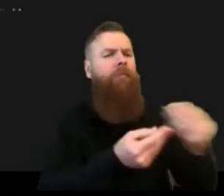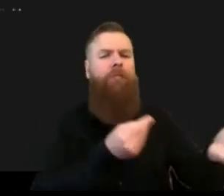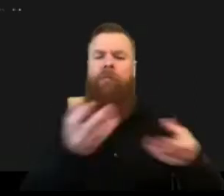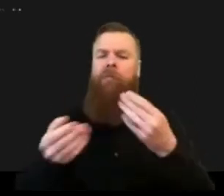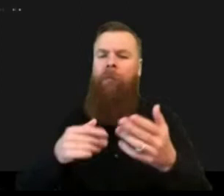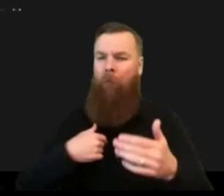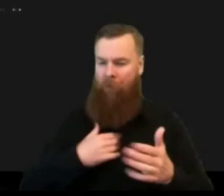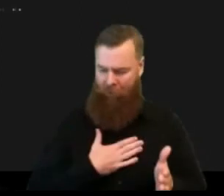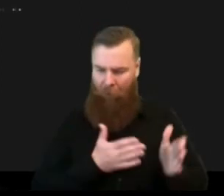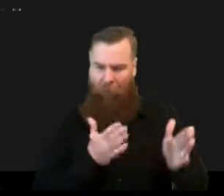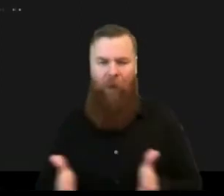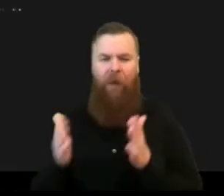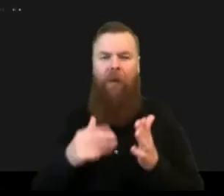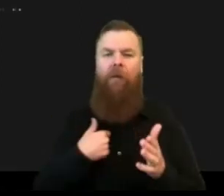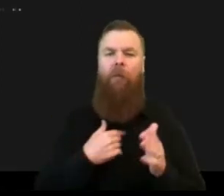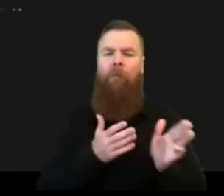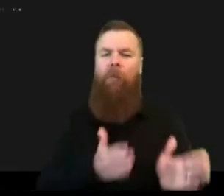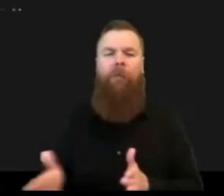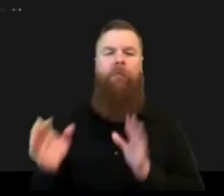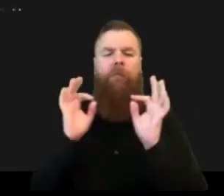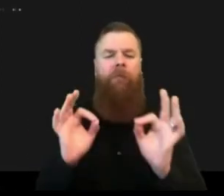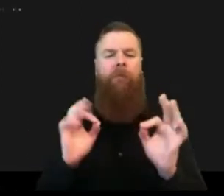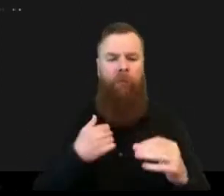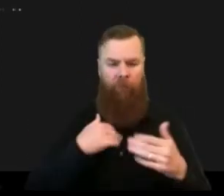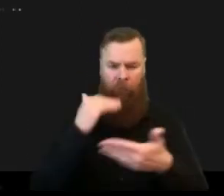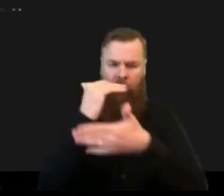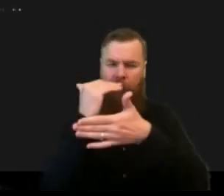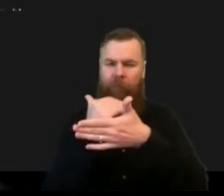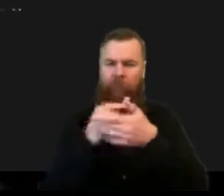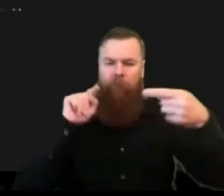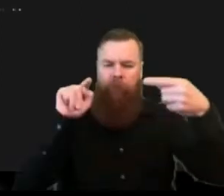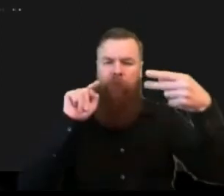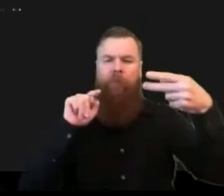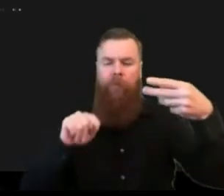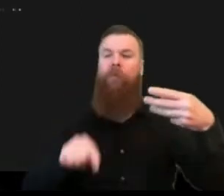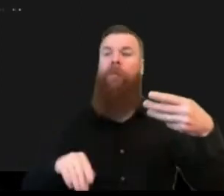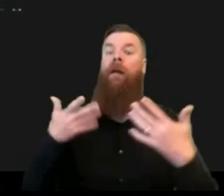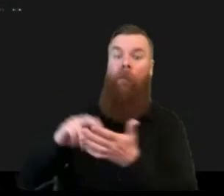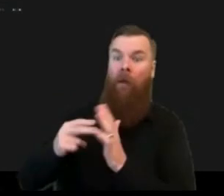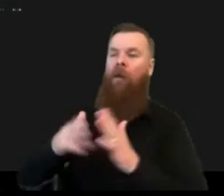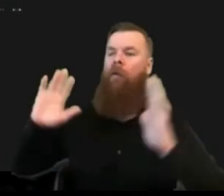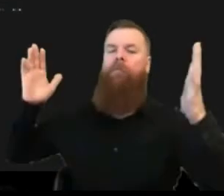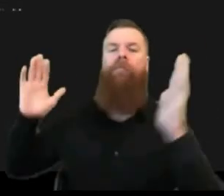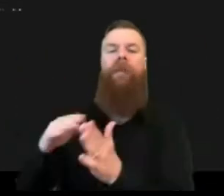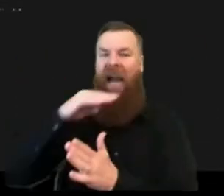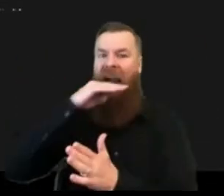risk reduction and this is uh what i have from my i board thank you